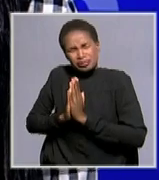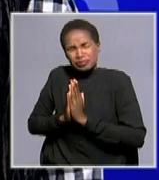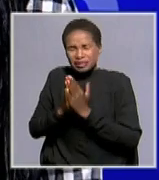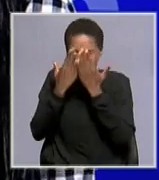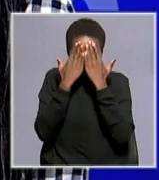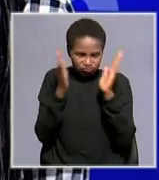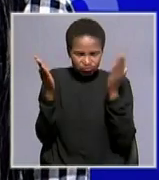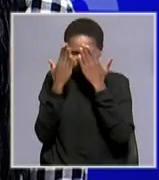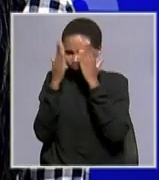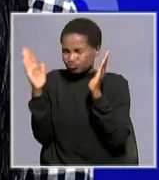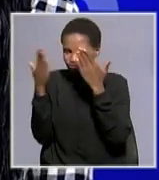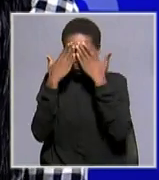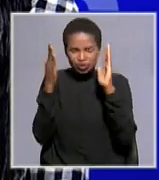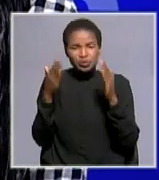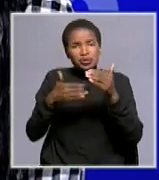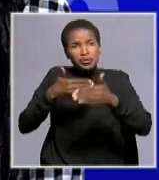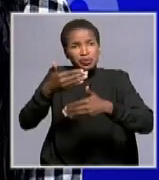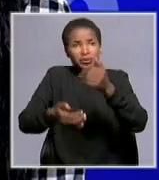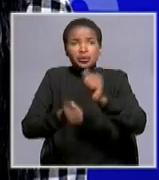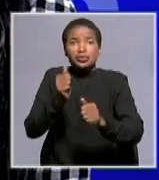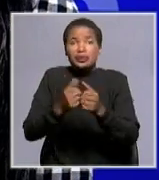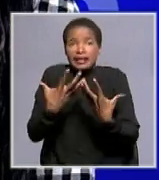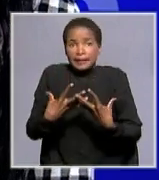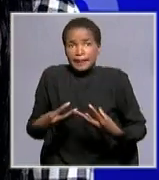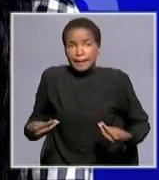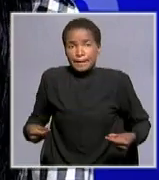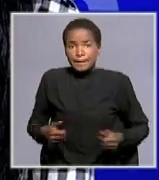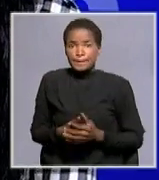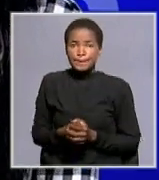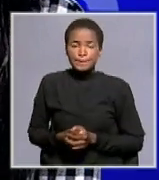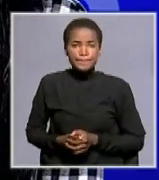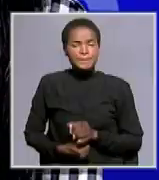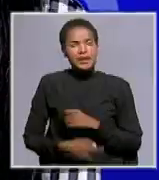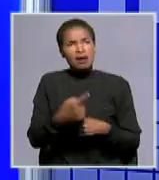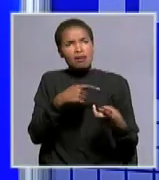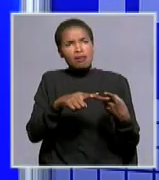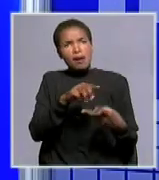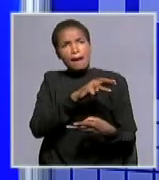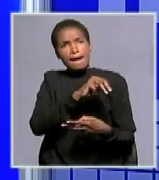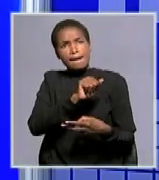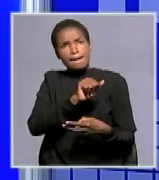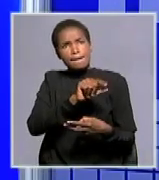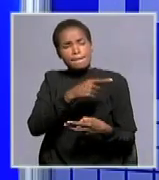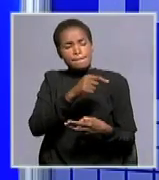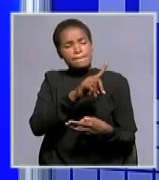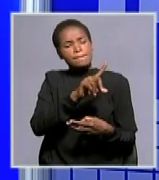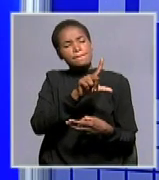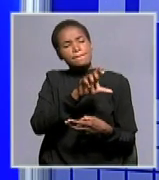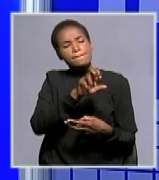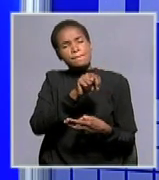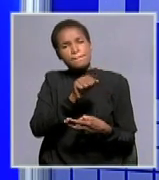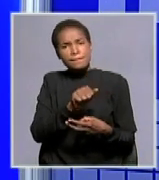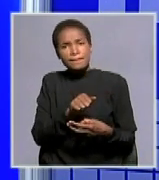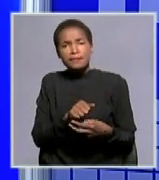awareness campaigns in order to solve this problem now let me just conclude back to martelina again the country which is sparsely